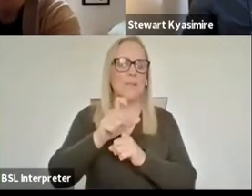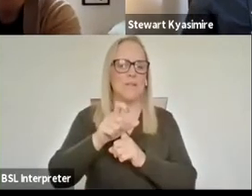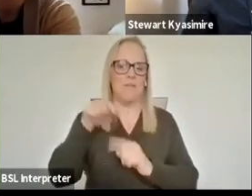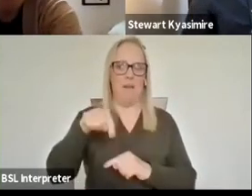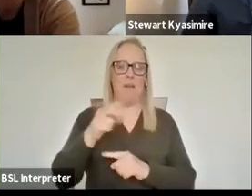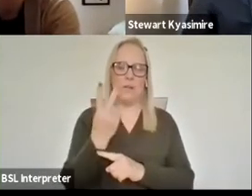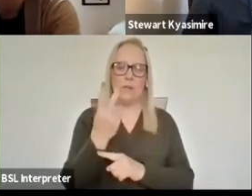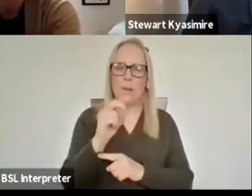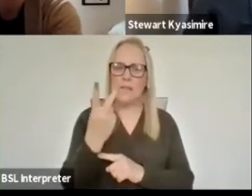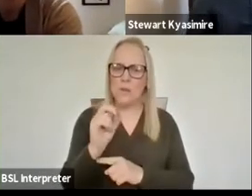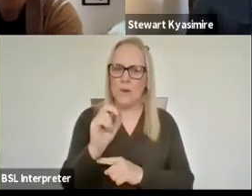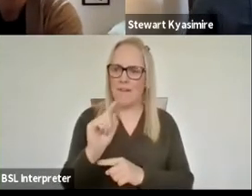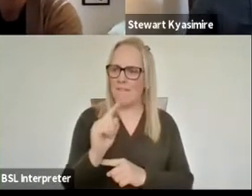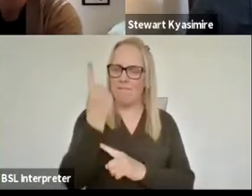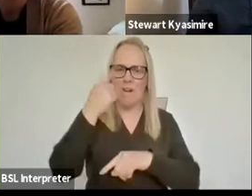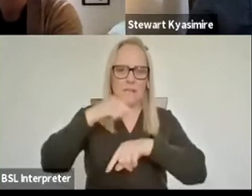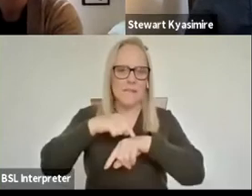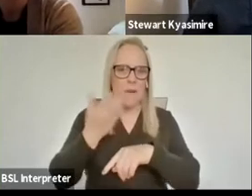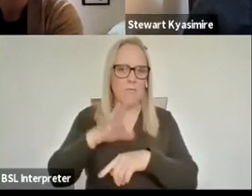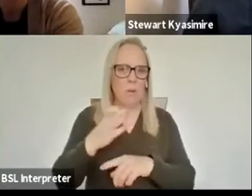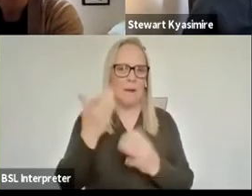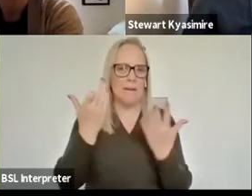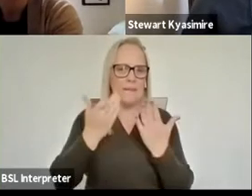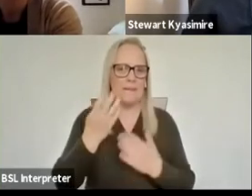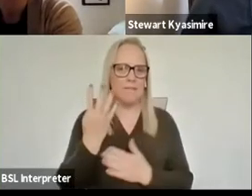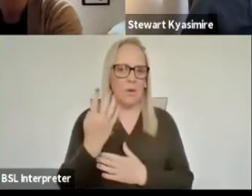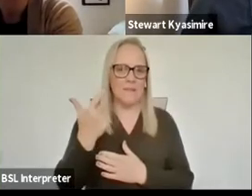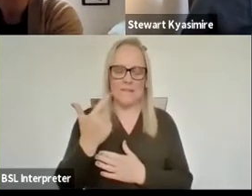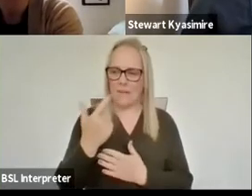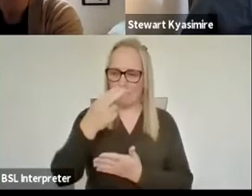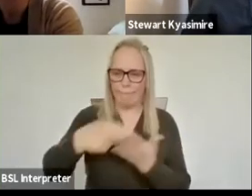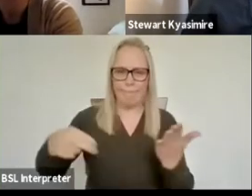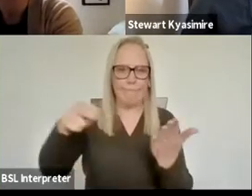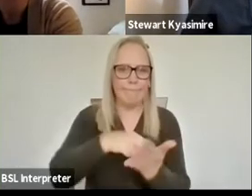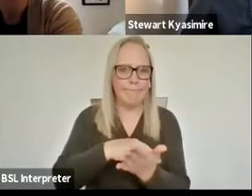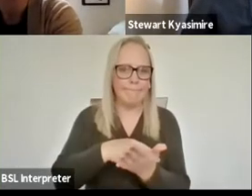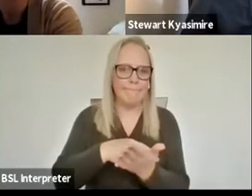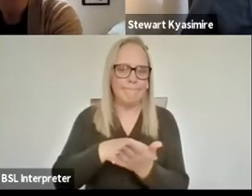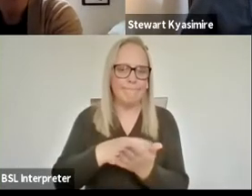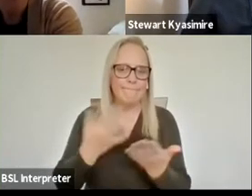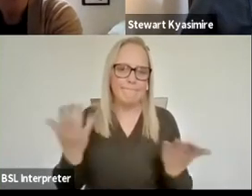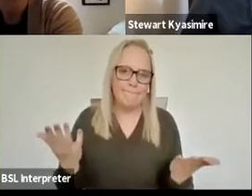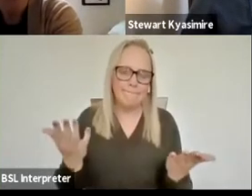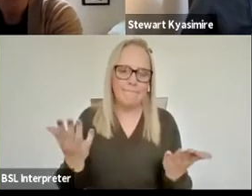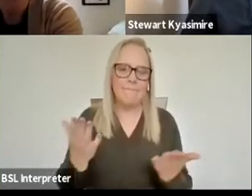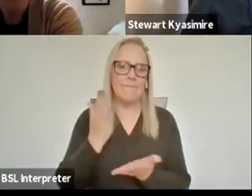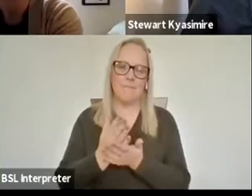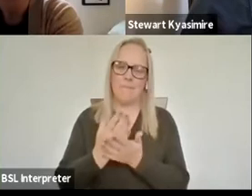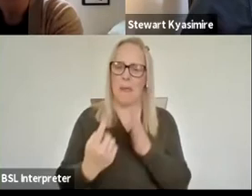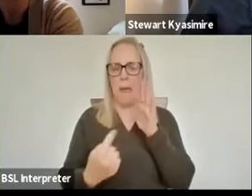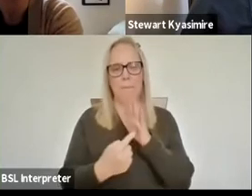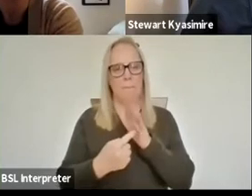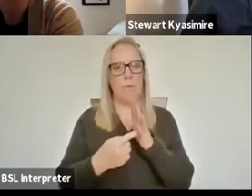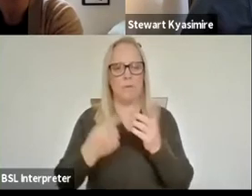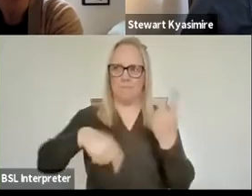first year since 1947 that the spring and summer festivals haven't been able to take place. It feels very important to mark this